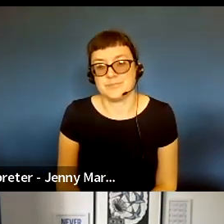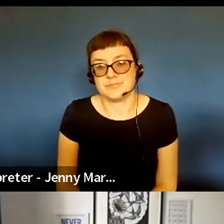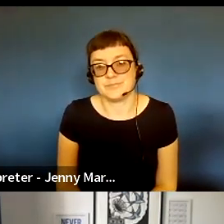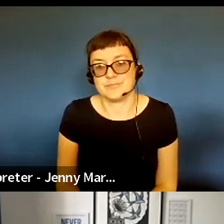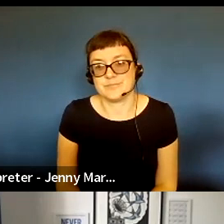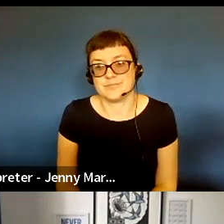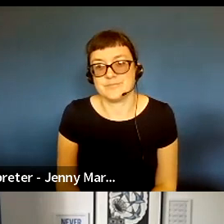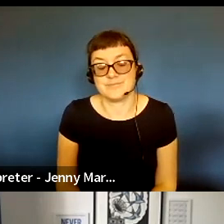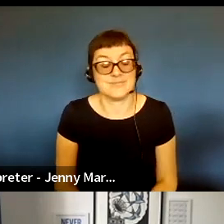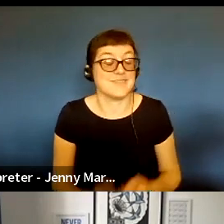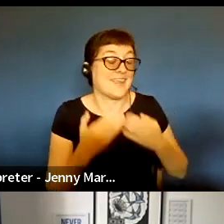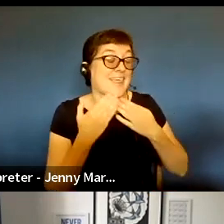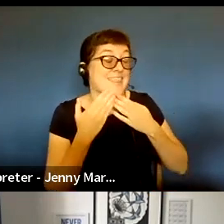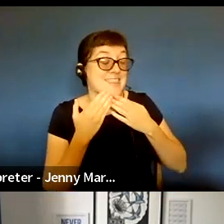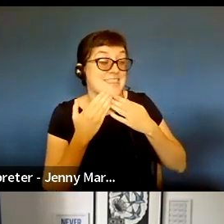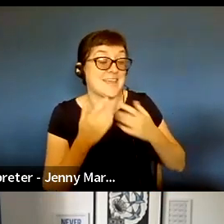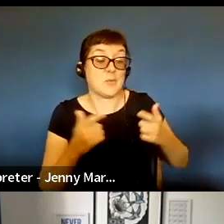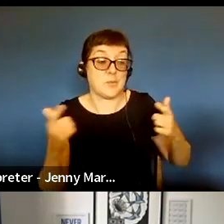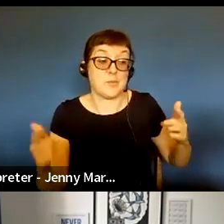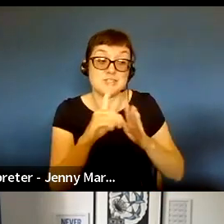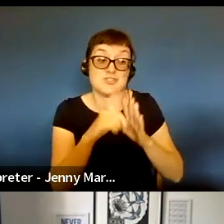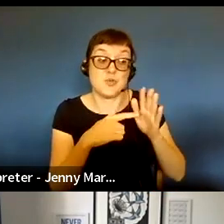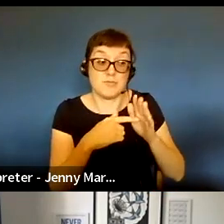Thank you very much, John, for setting that all out.